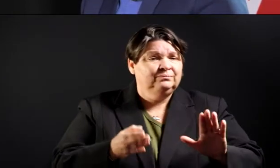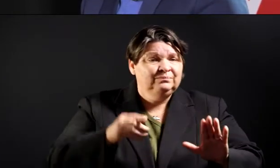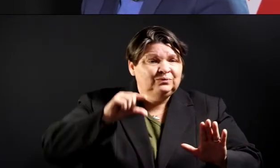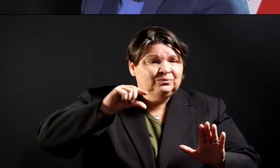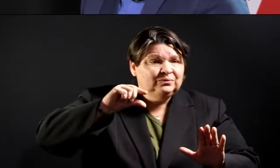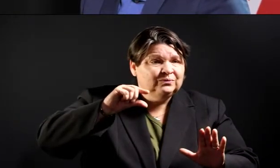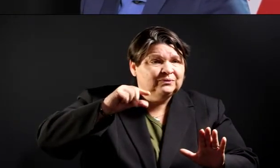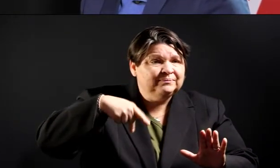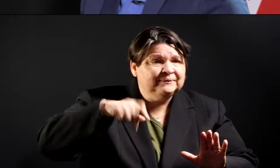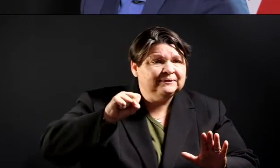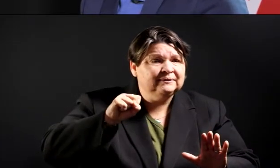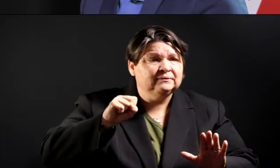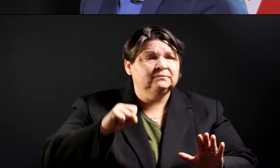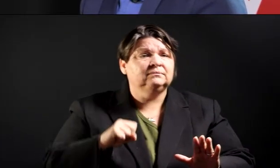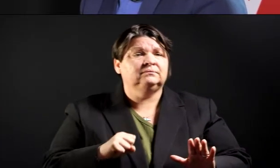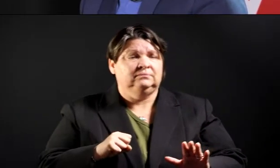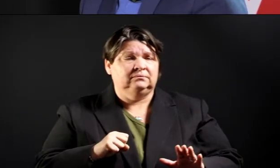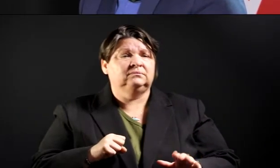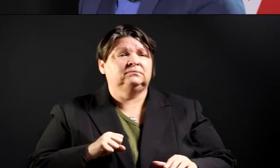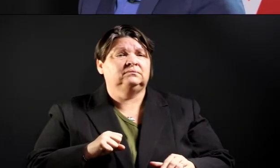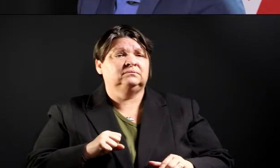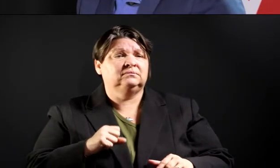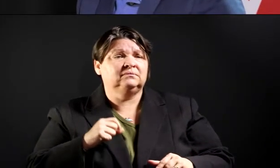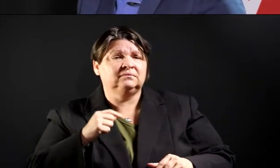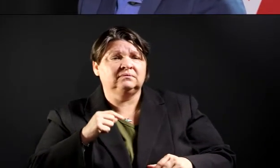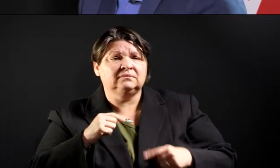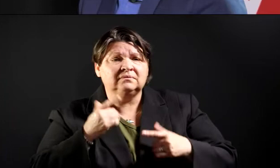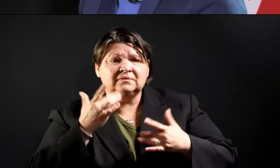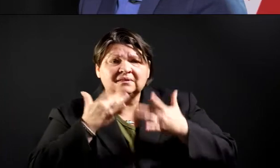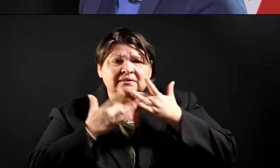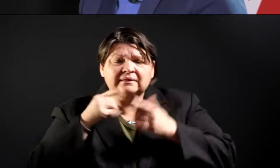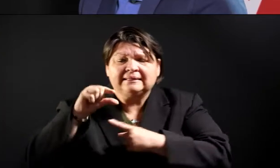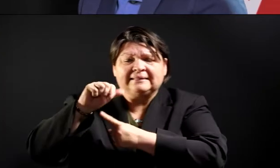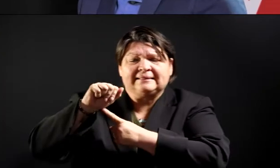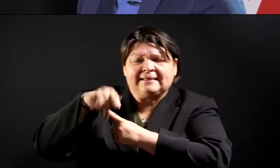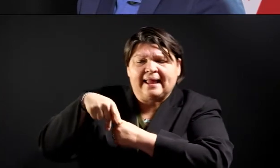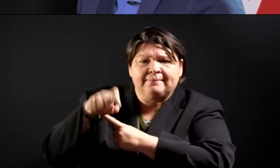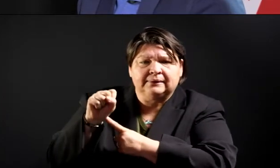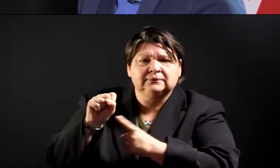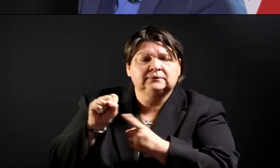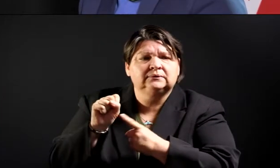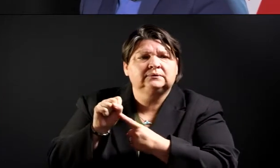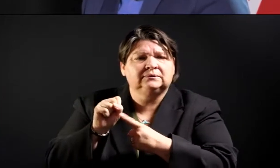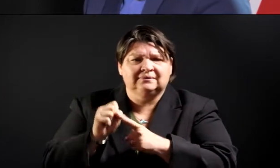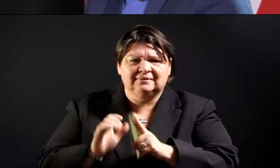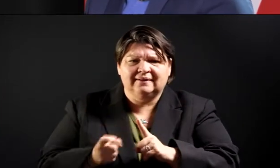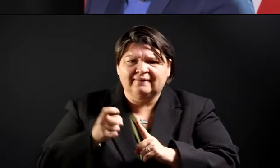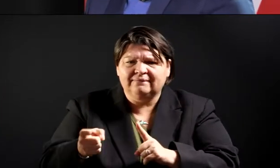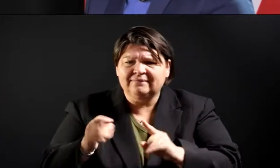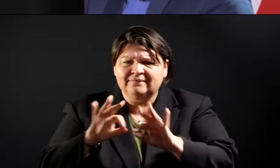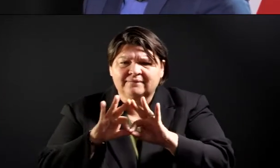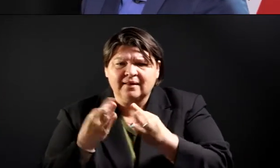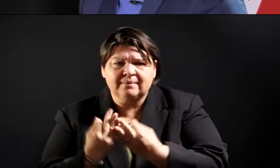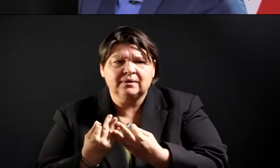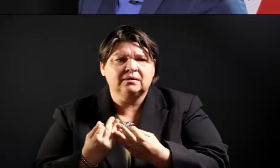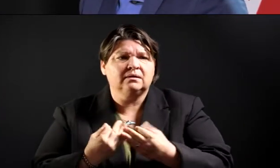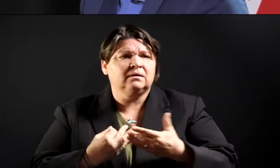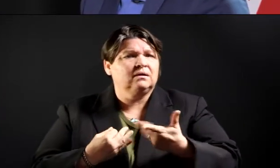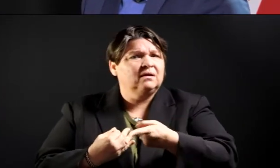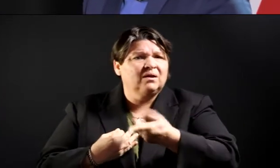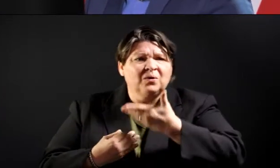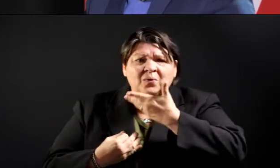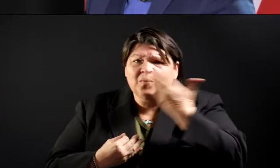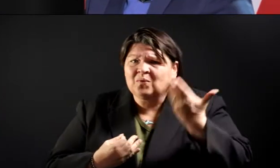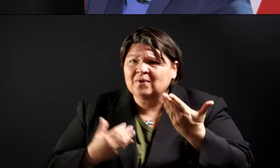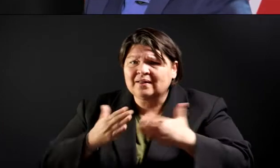The same thing applies. How do we get usable technology in the hands of family who may not even have a laptop,